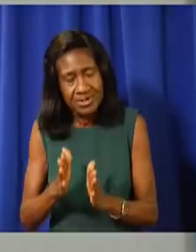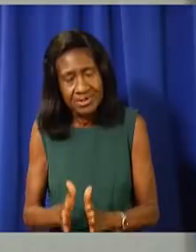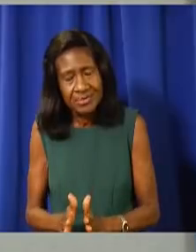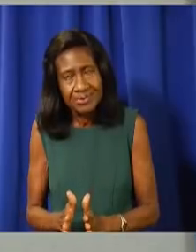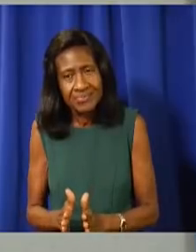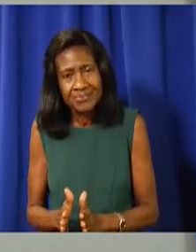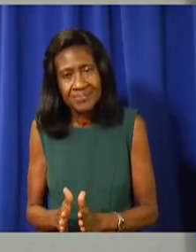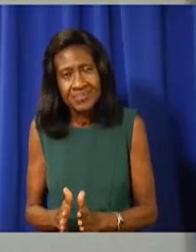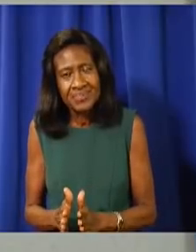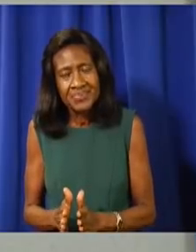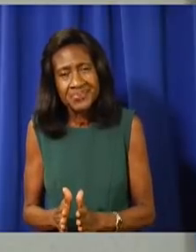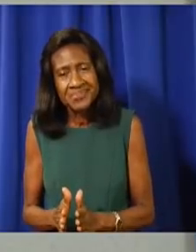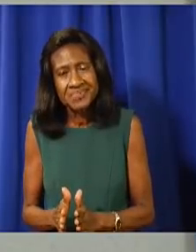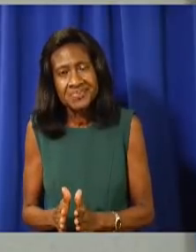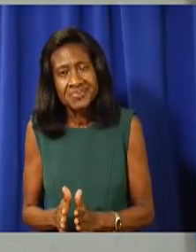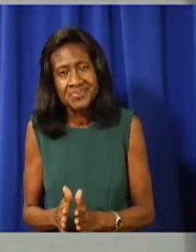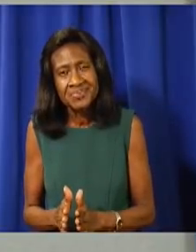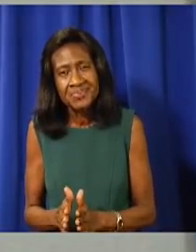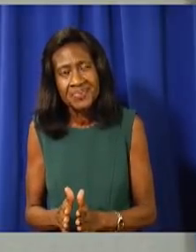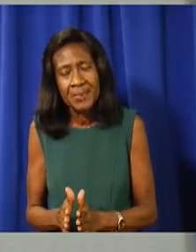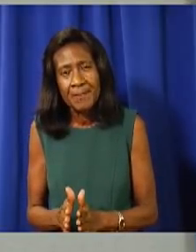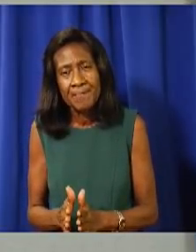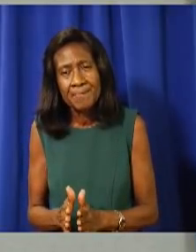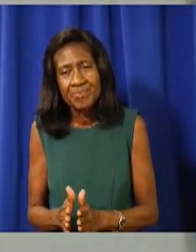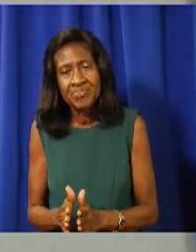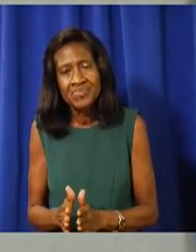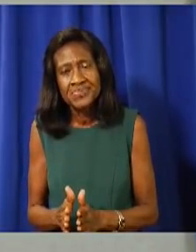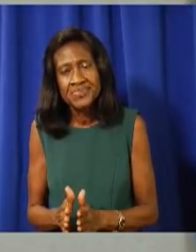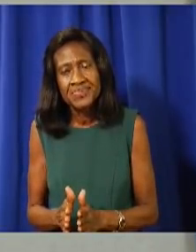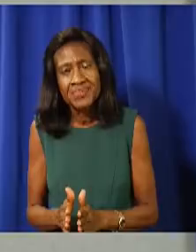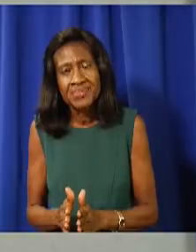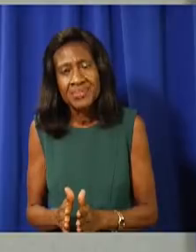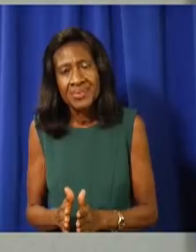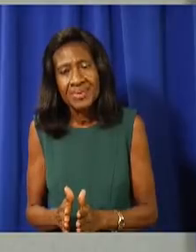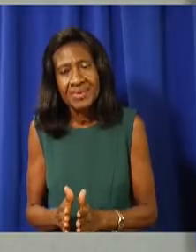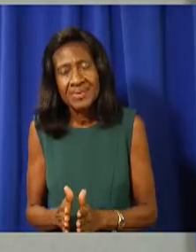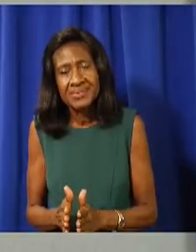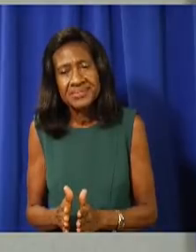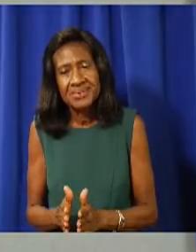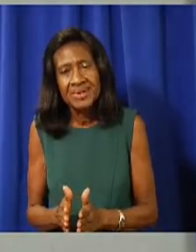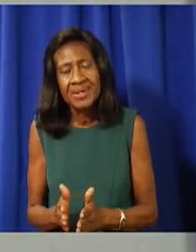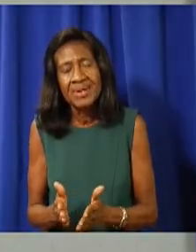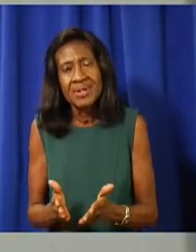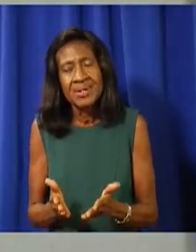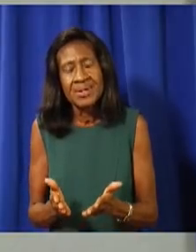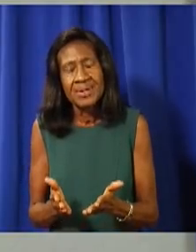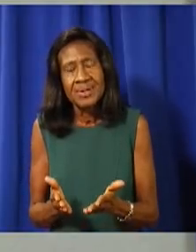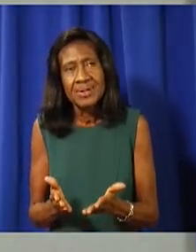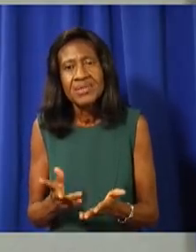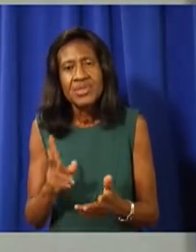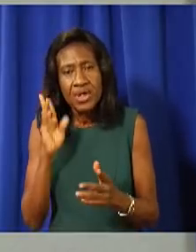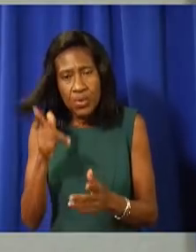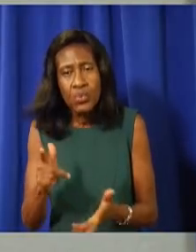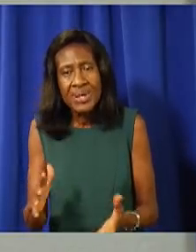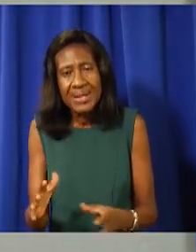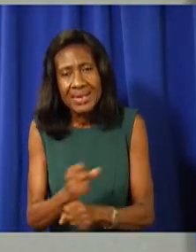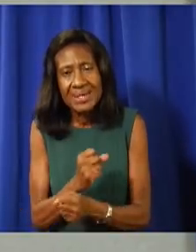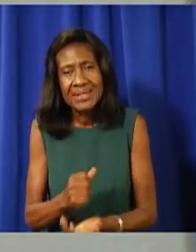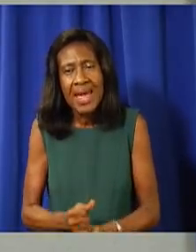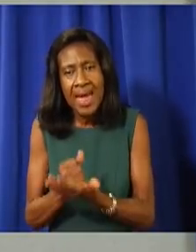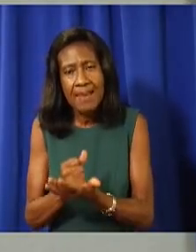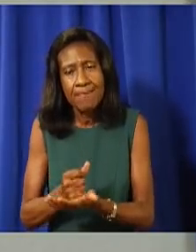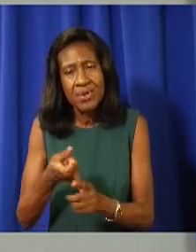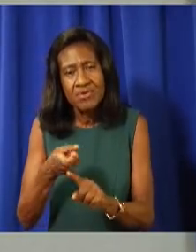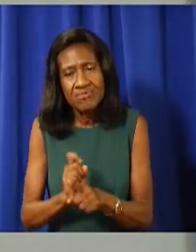have access to some of the experts from Public Health England and we're going to try to have a conversation